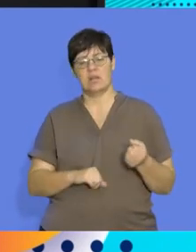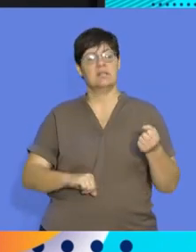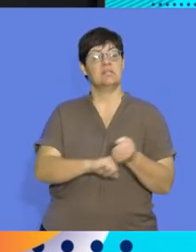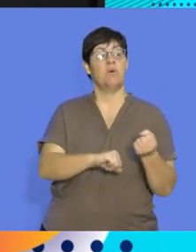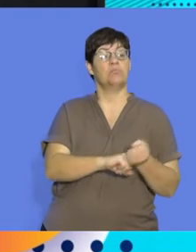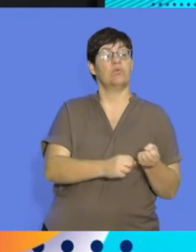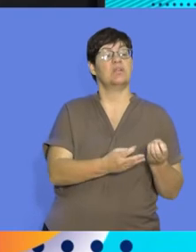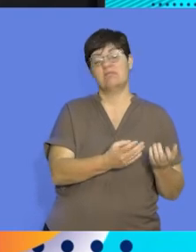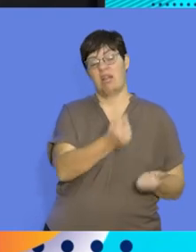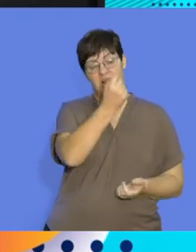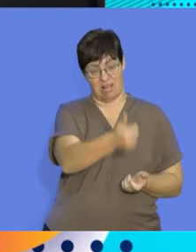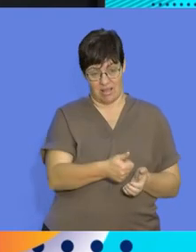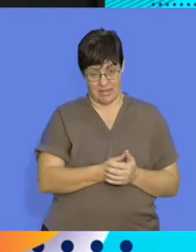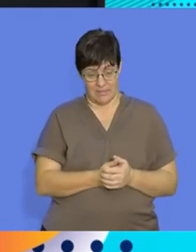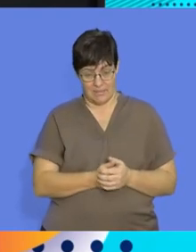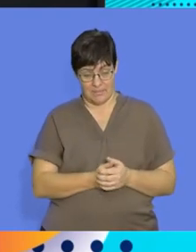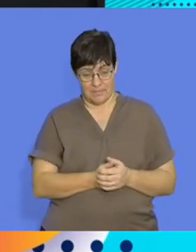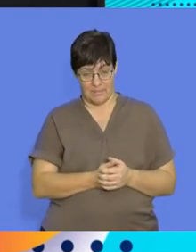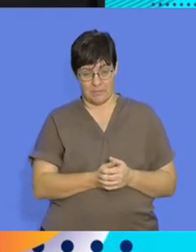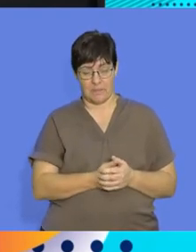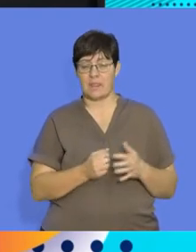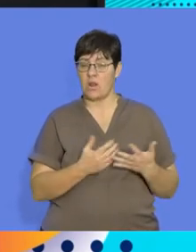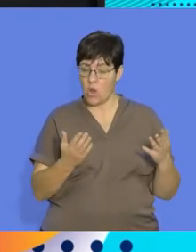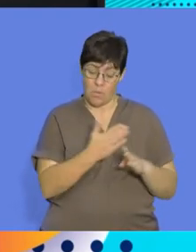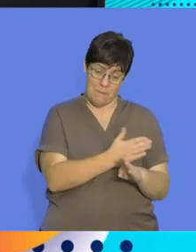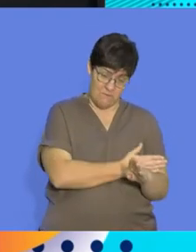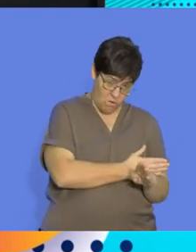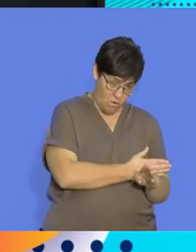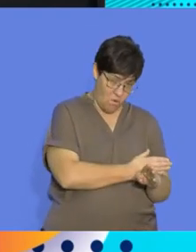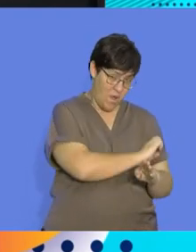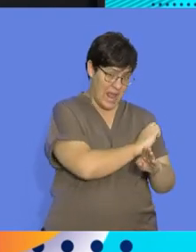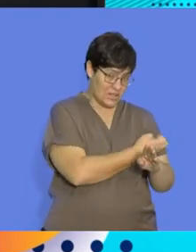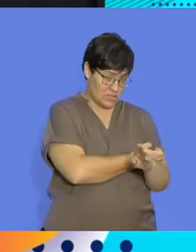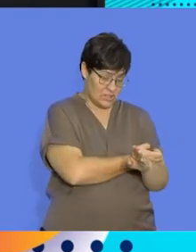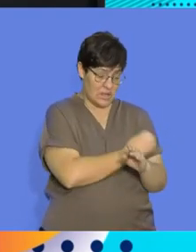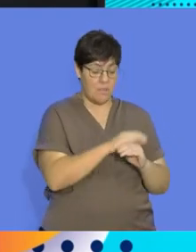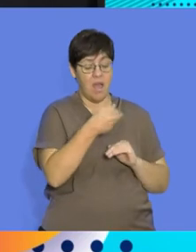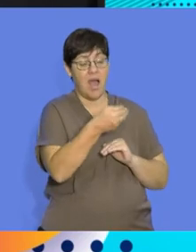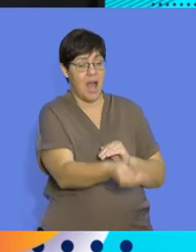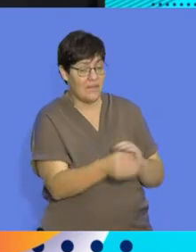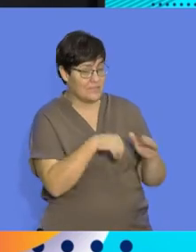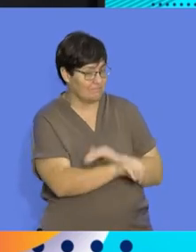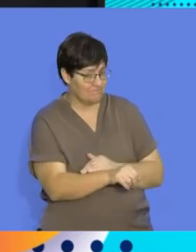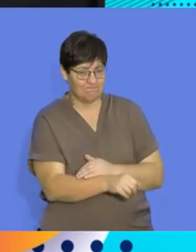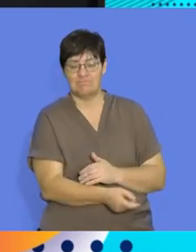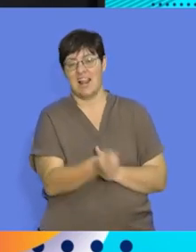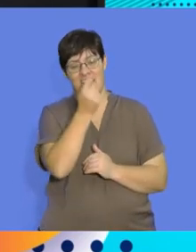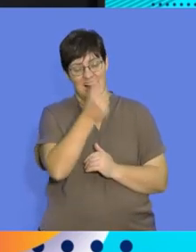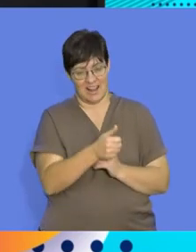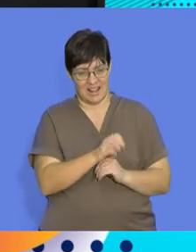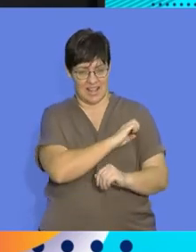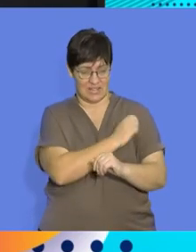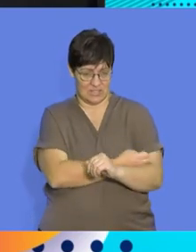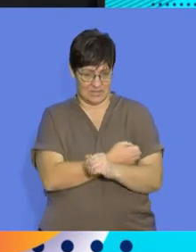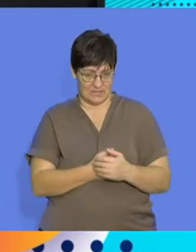parental care post-development. So lots of prenatal energy required, but post-natal energy is very little